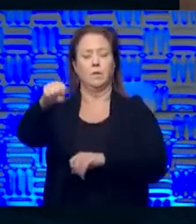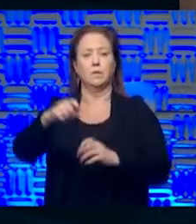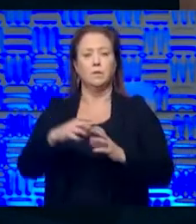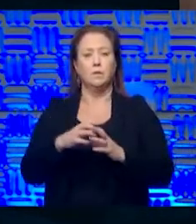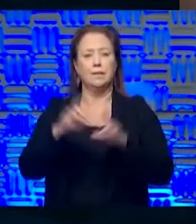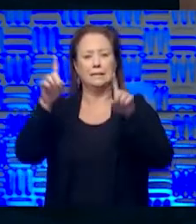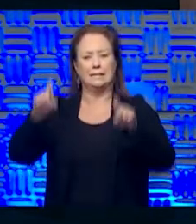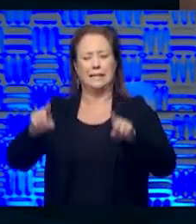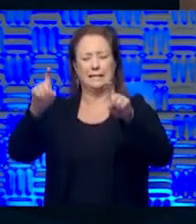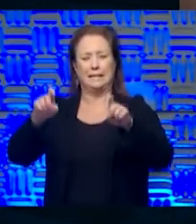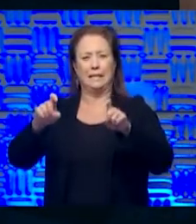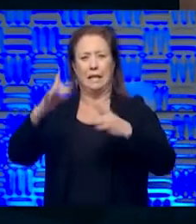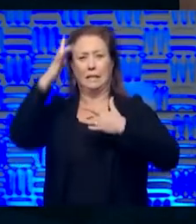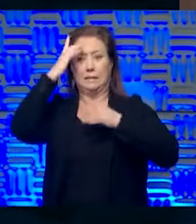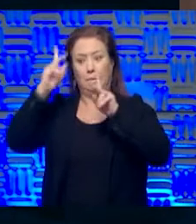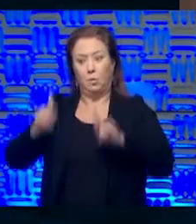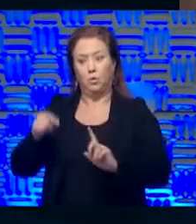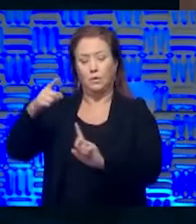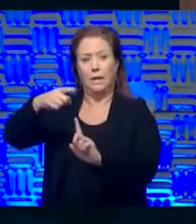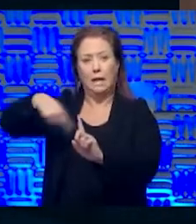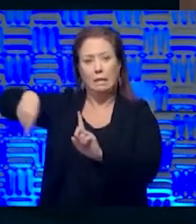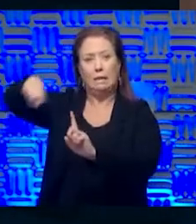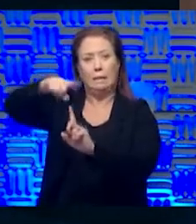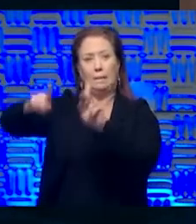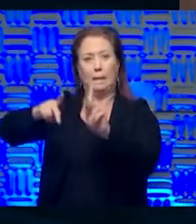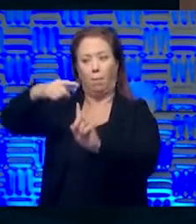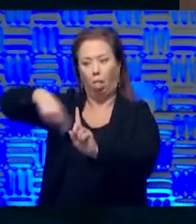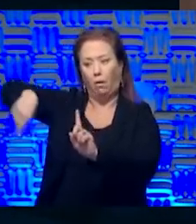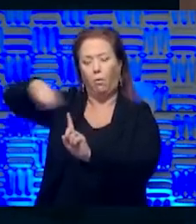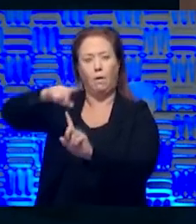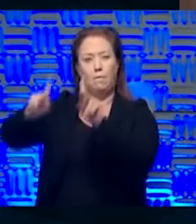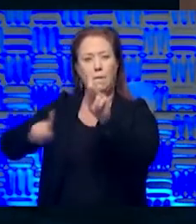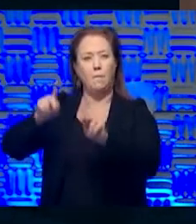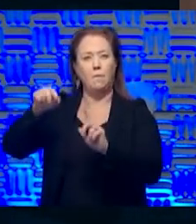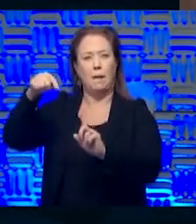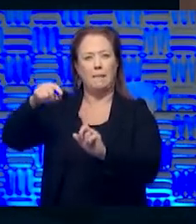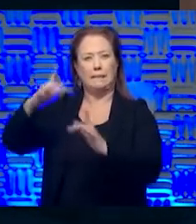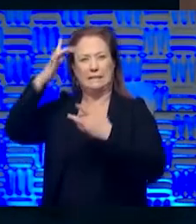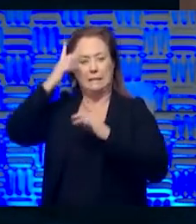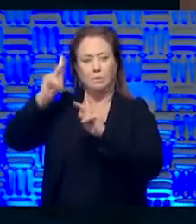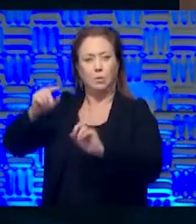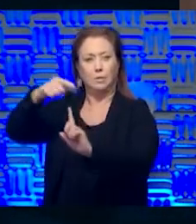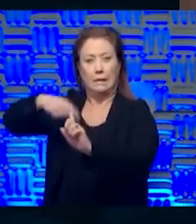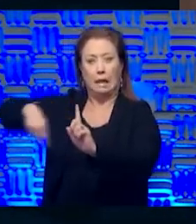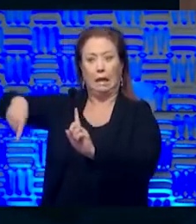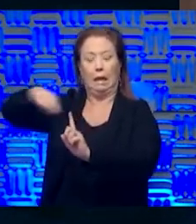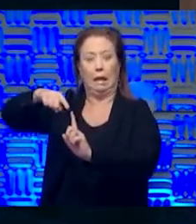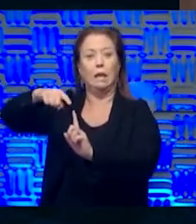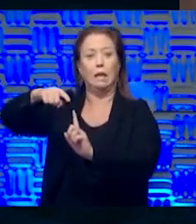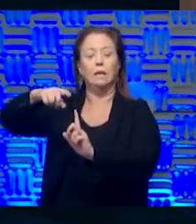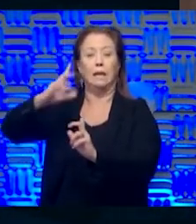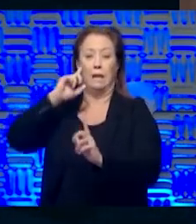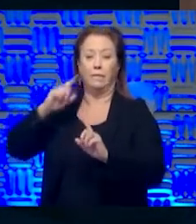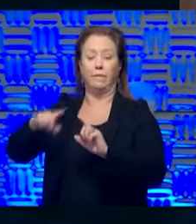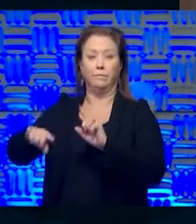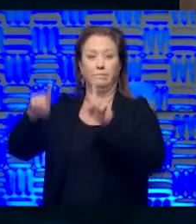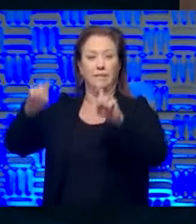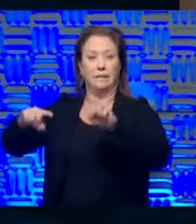to test an ill person and then those people around that person and those people around that, those people that if they are indeed positive.